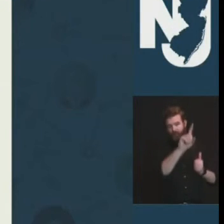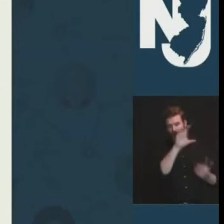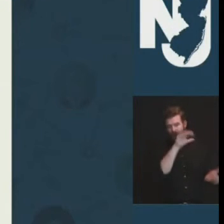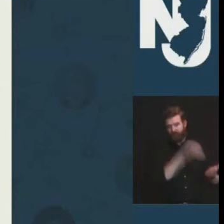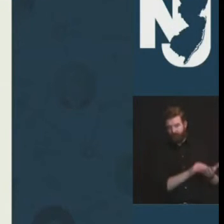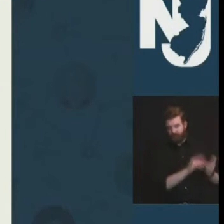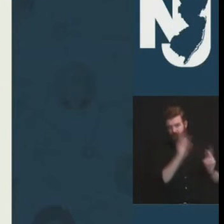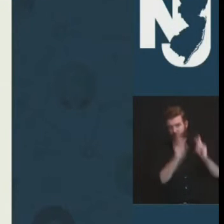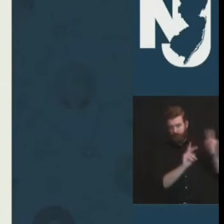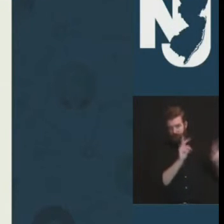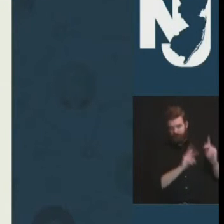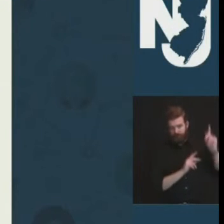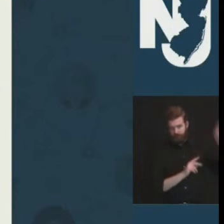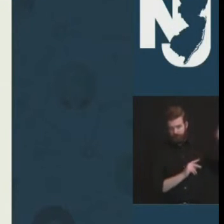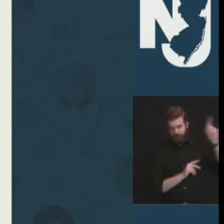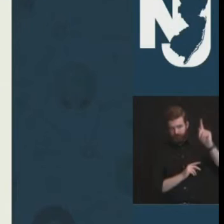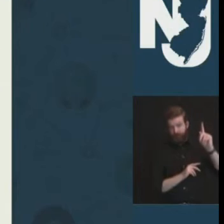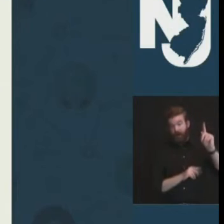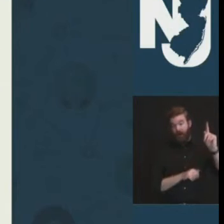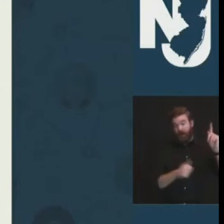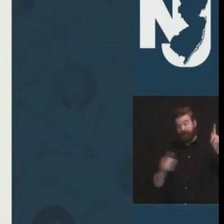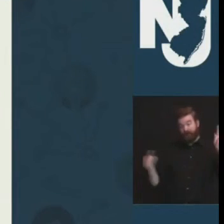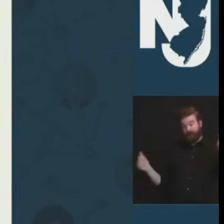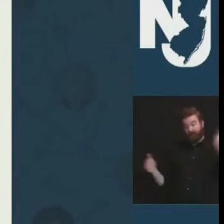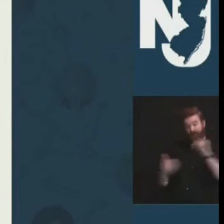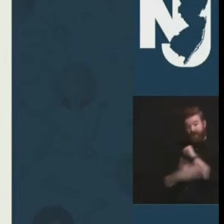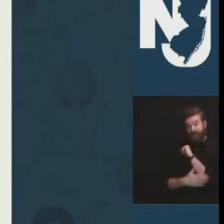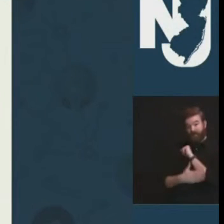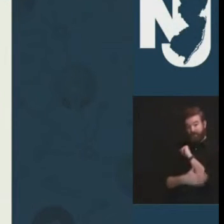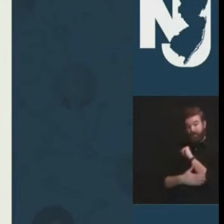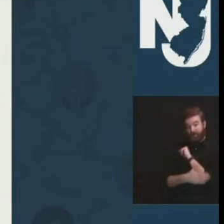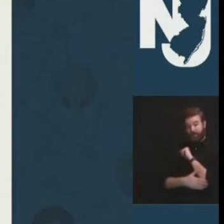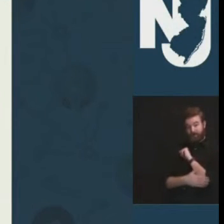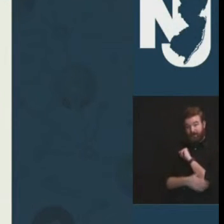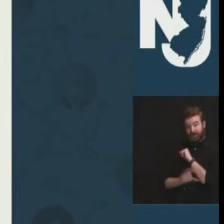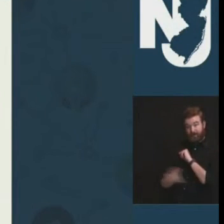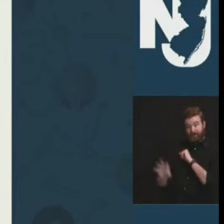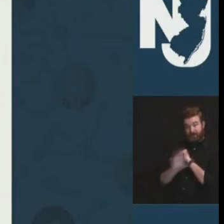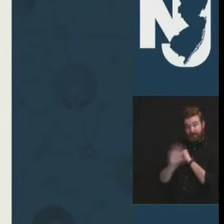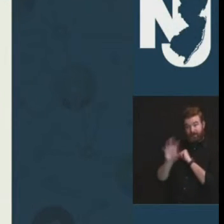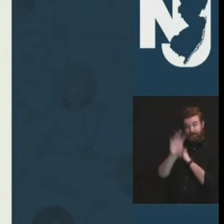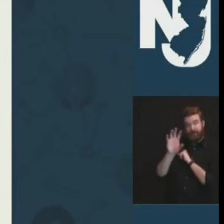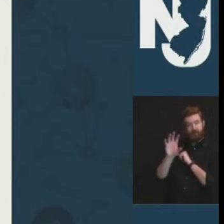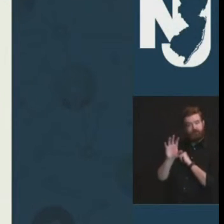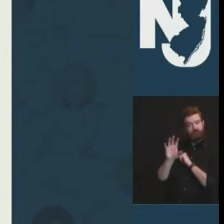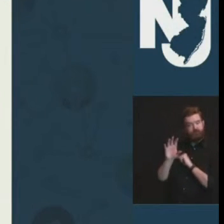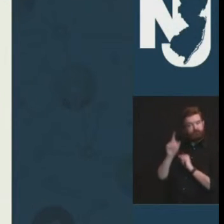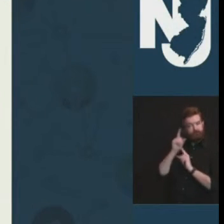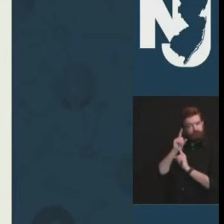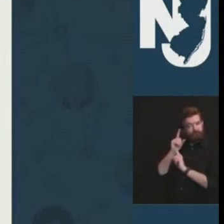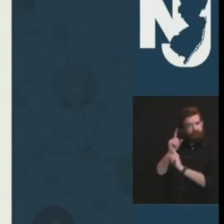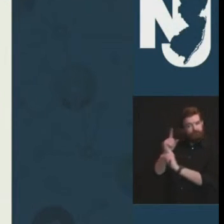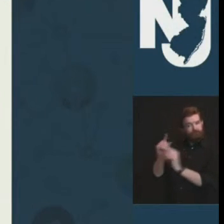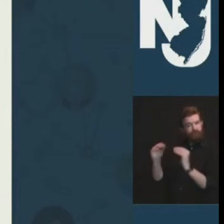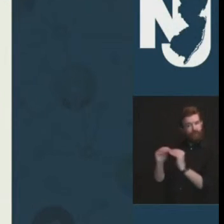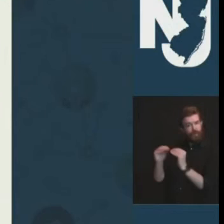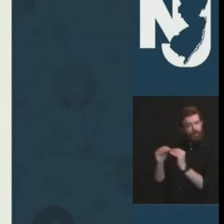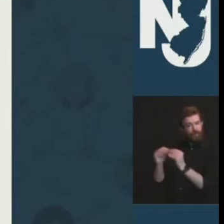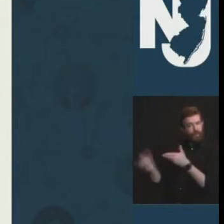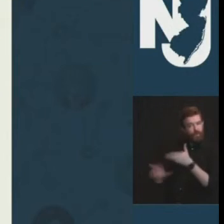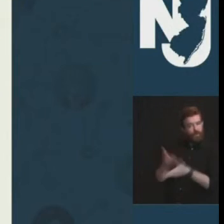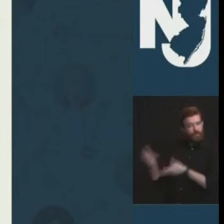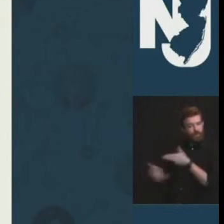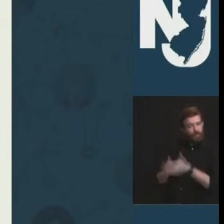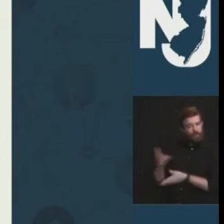as has the great brick city the city of newark however as we note regularly we continue to see a lack of cooperation